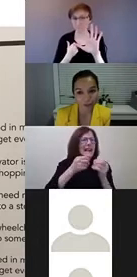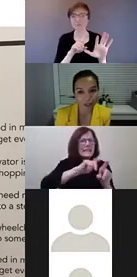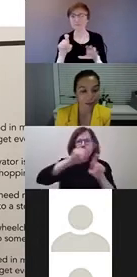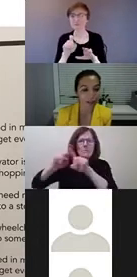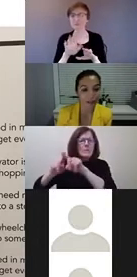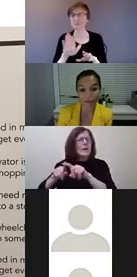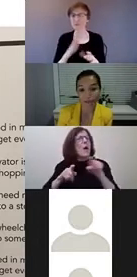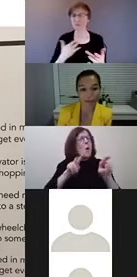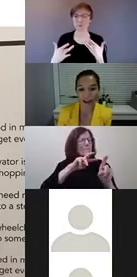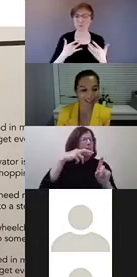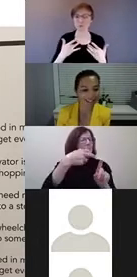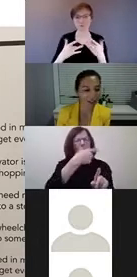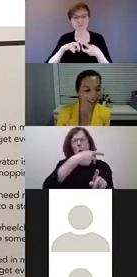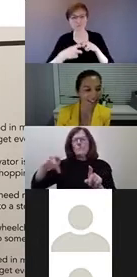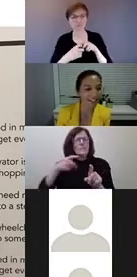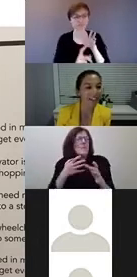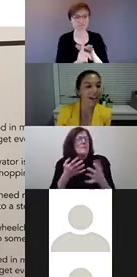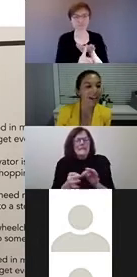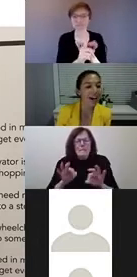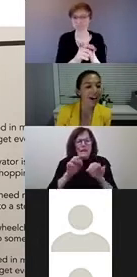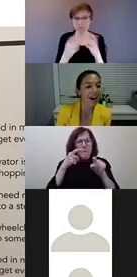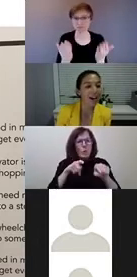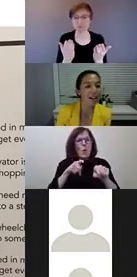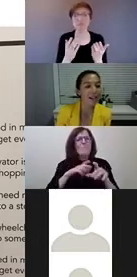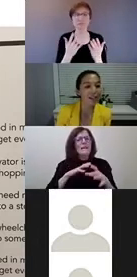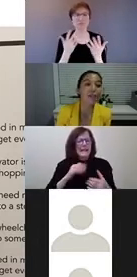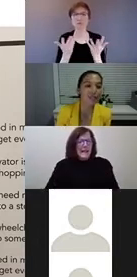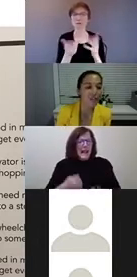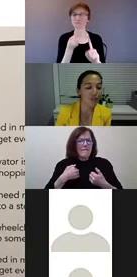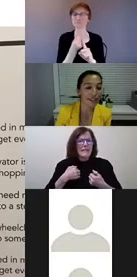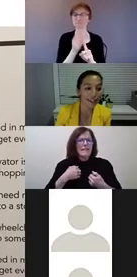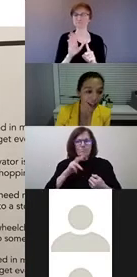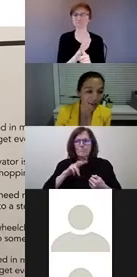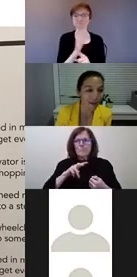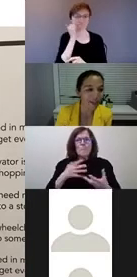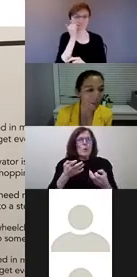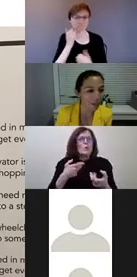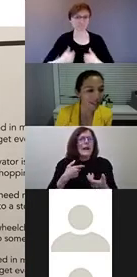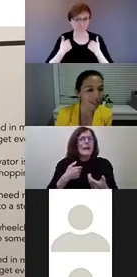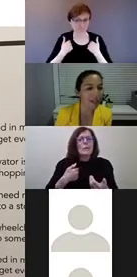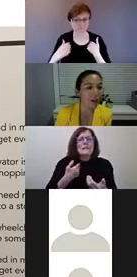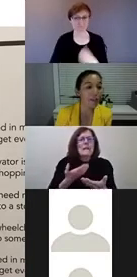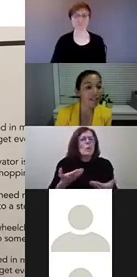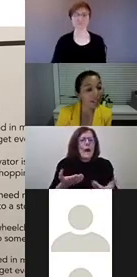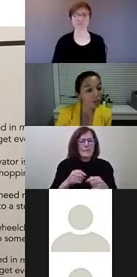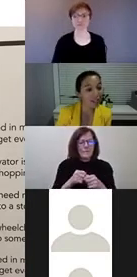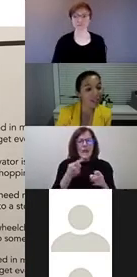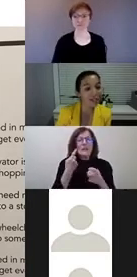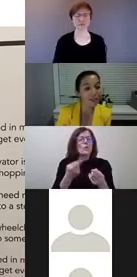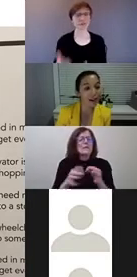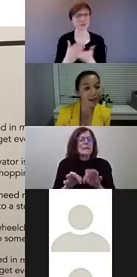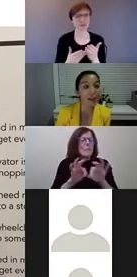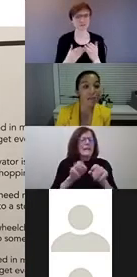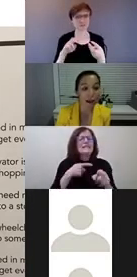important for them in their practice and their reality. And some of the issues that came as important was the need to